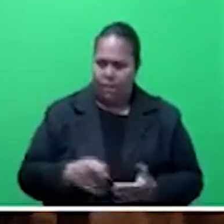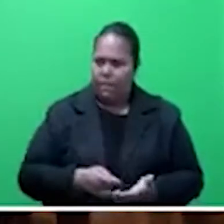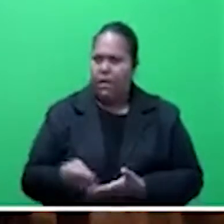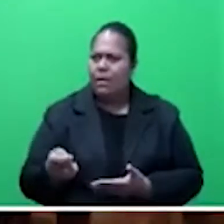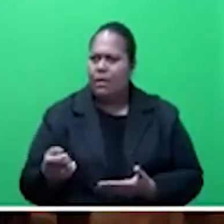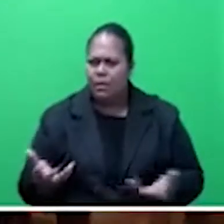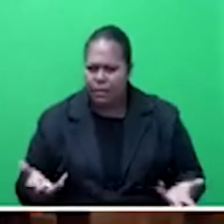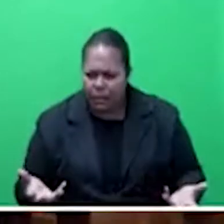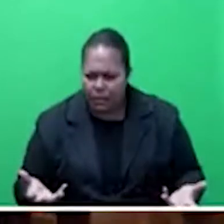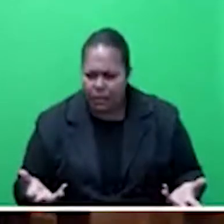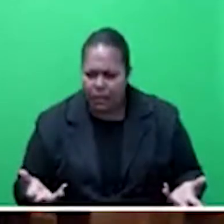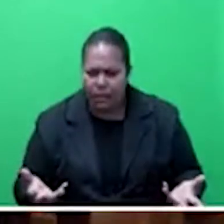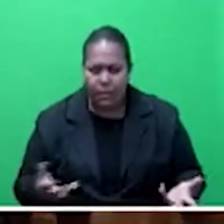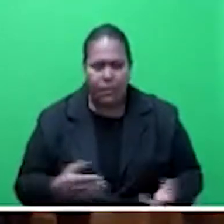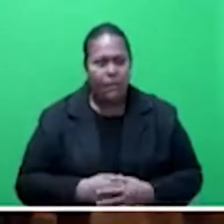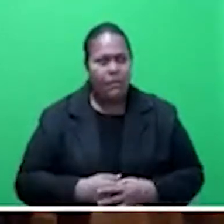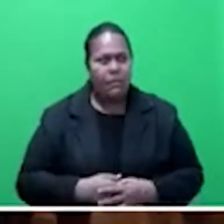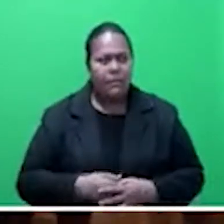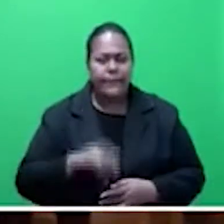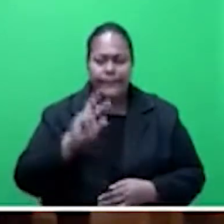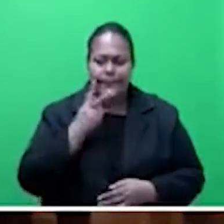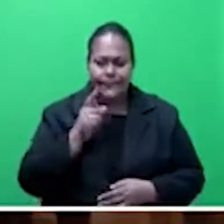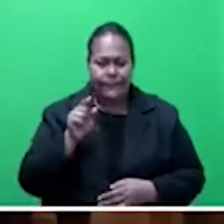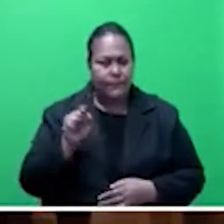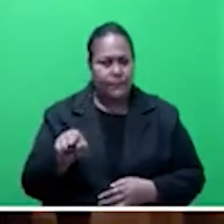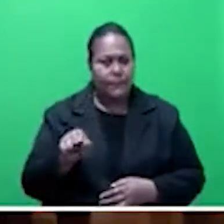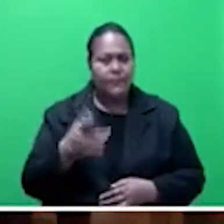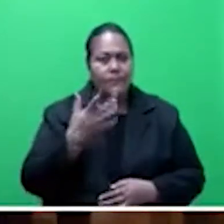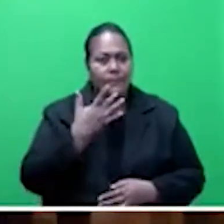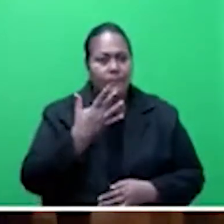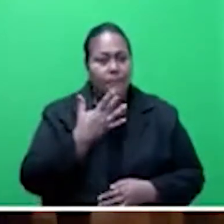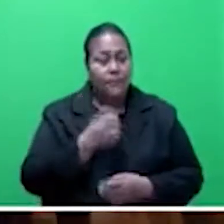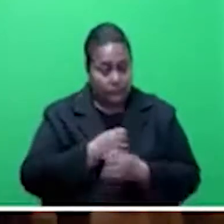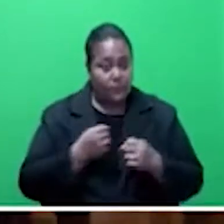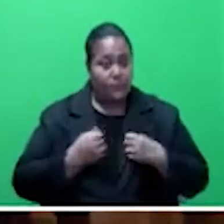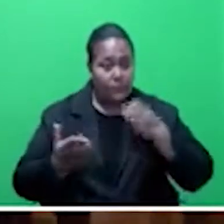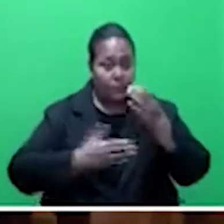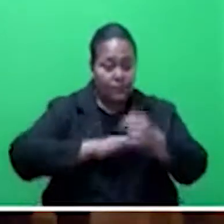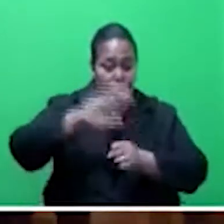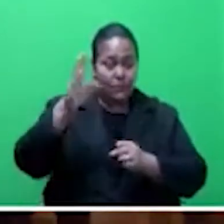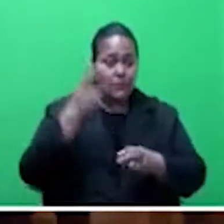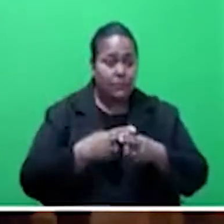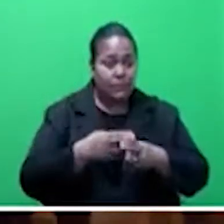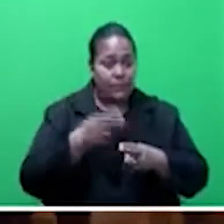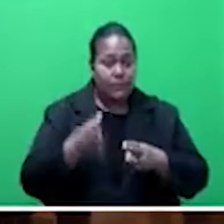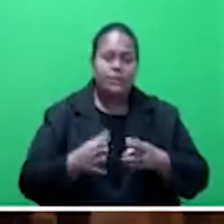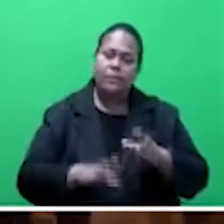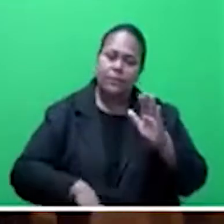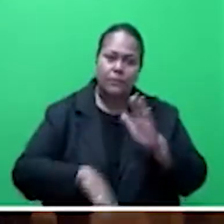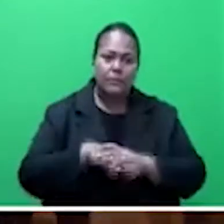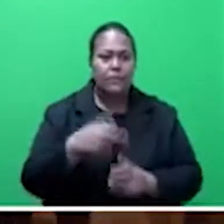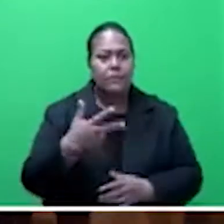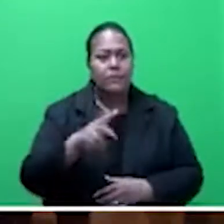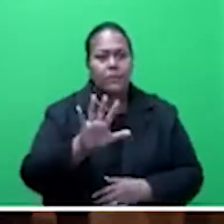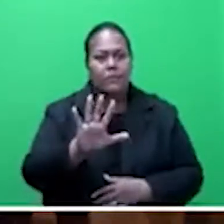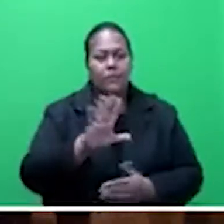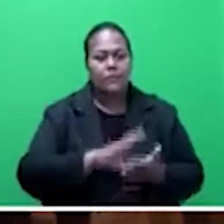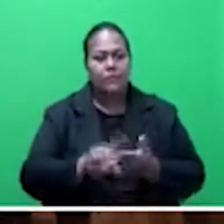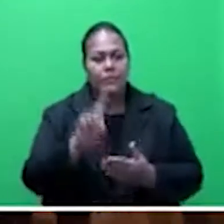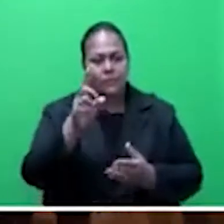That is an outright false would. Our growers will get the full $85 per ton as we promised they would.